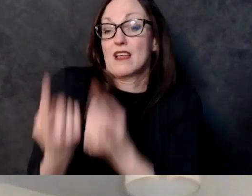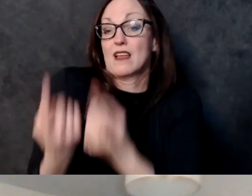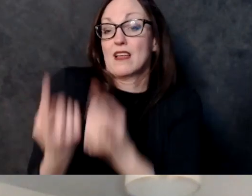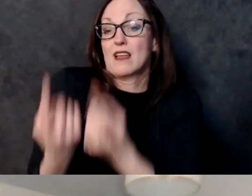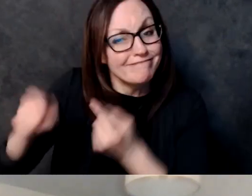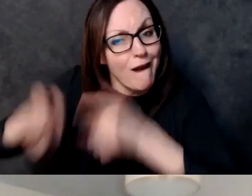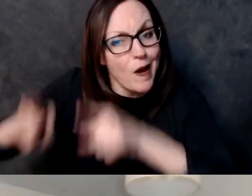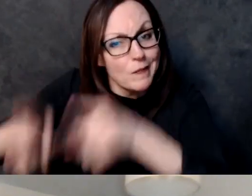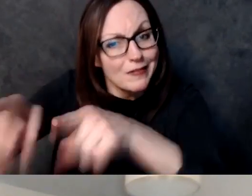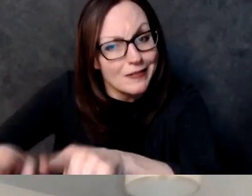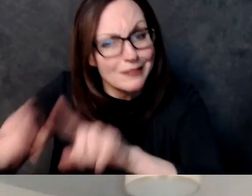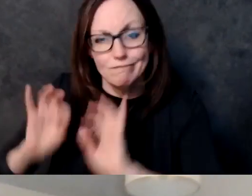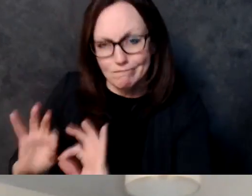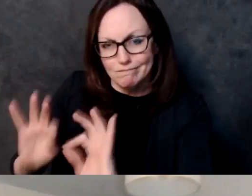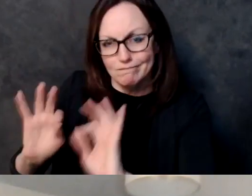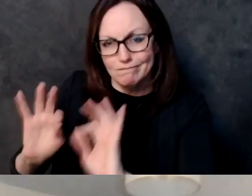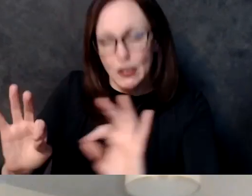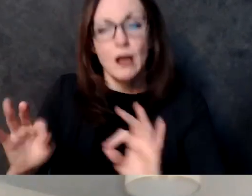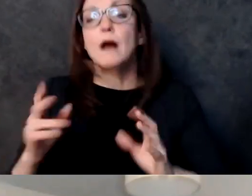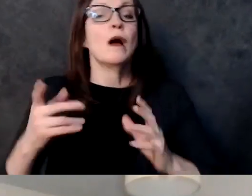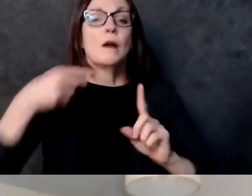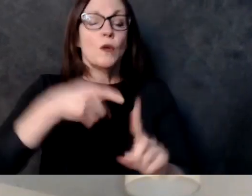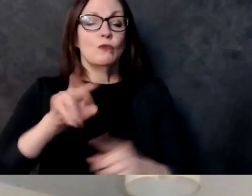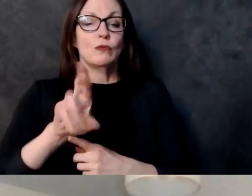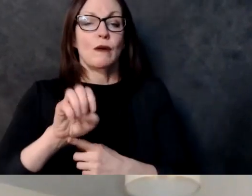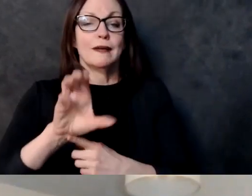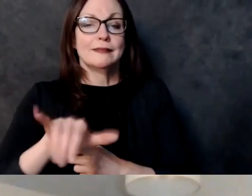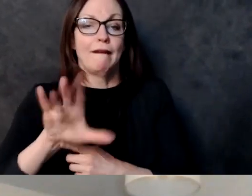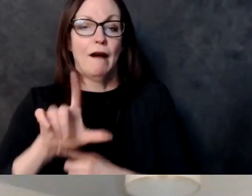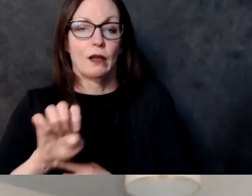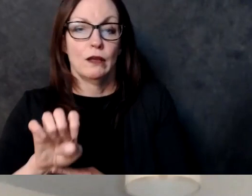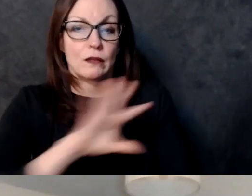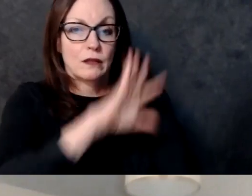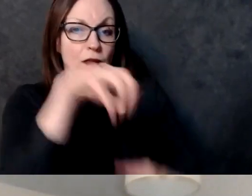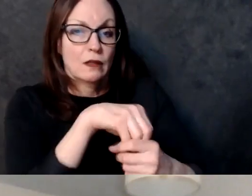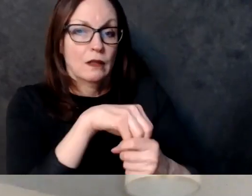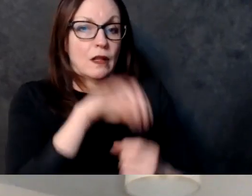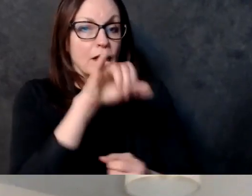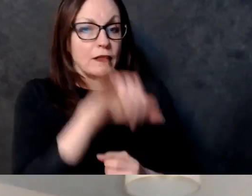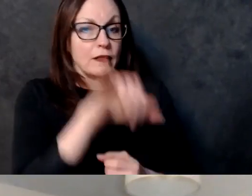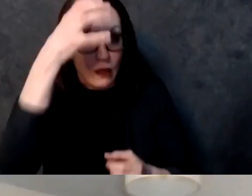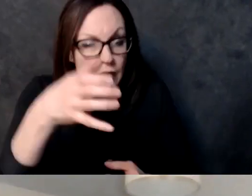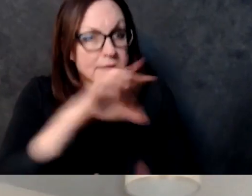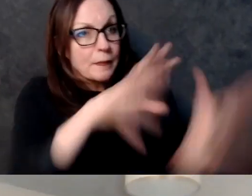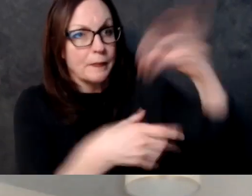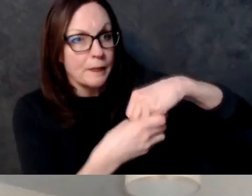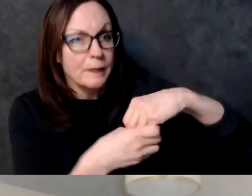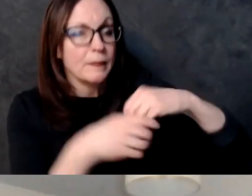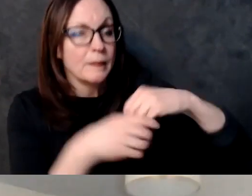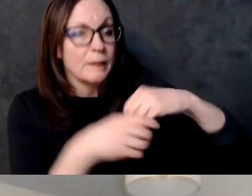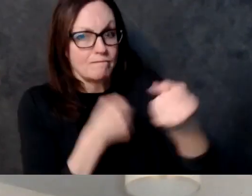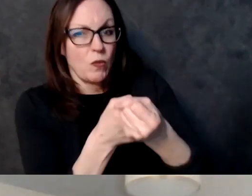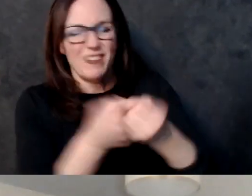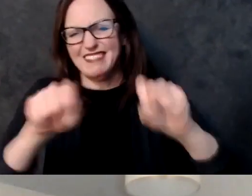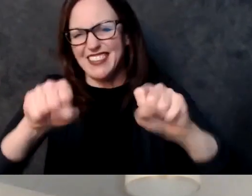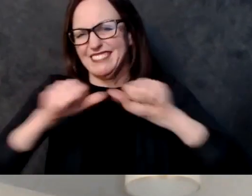the proliferation of renewable energy generation um absolutely um i think we we really